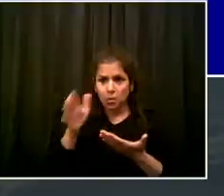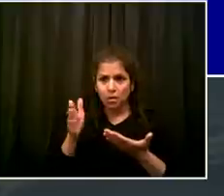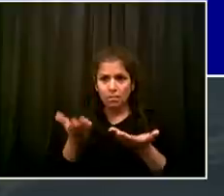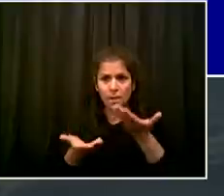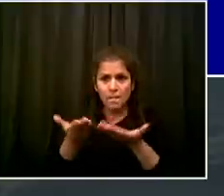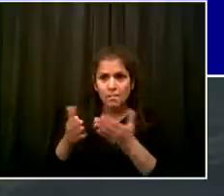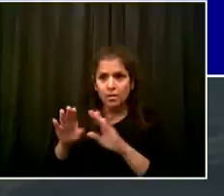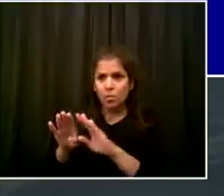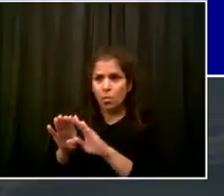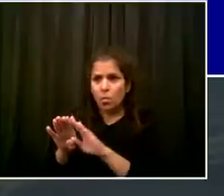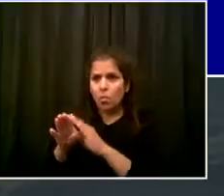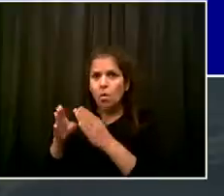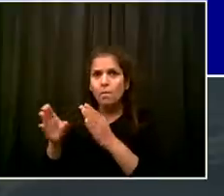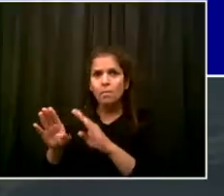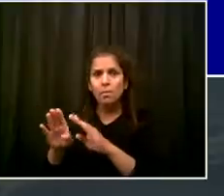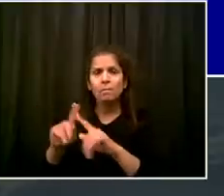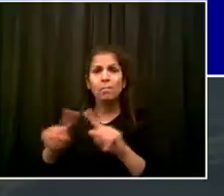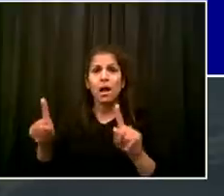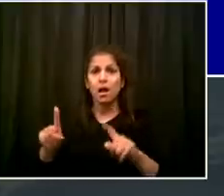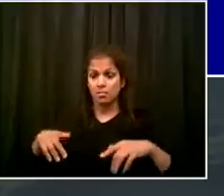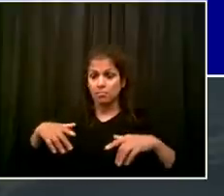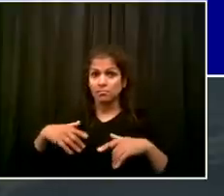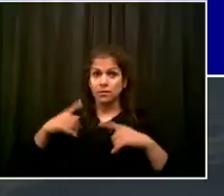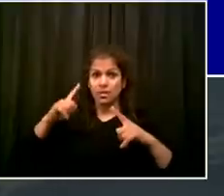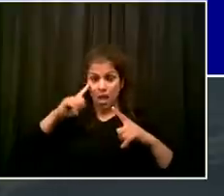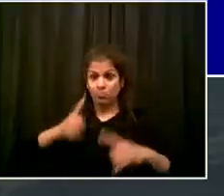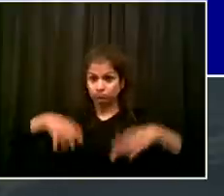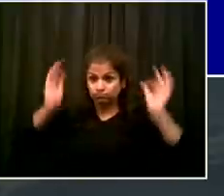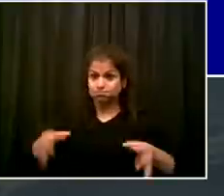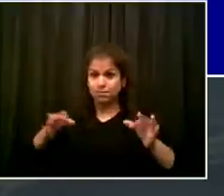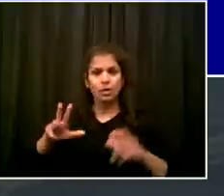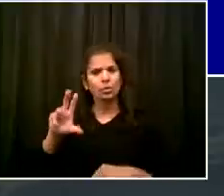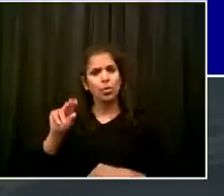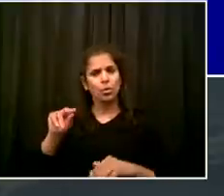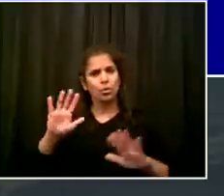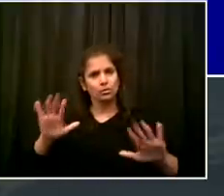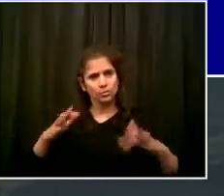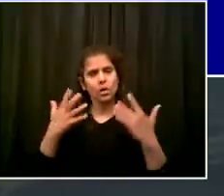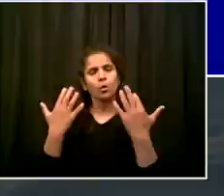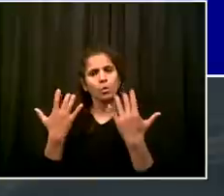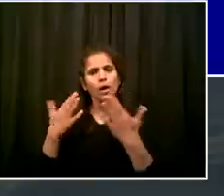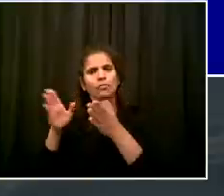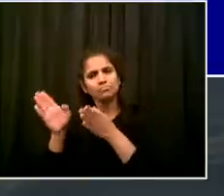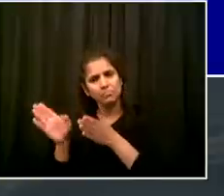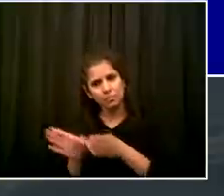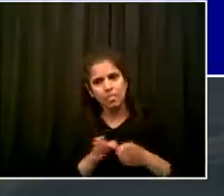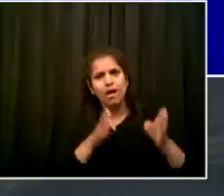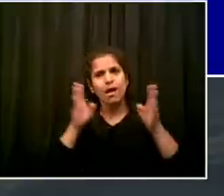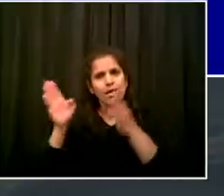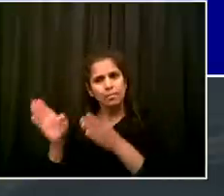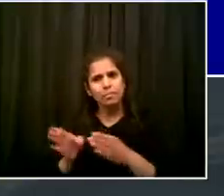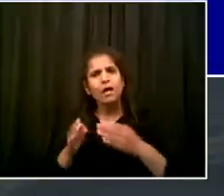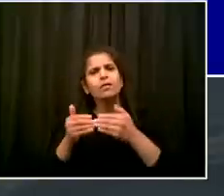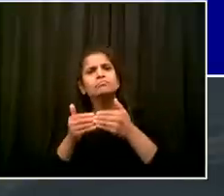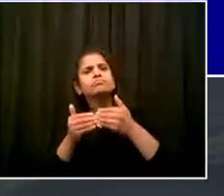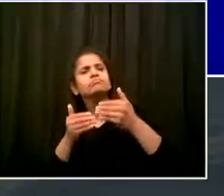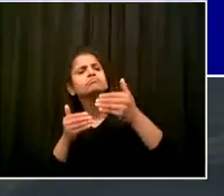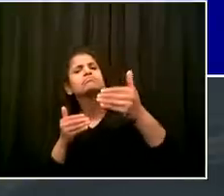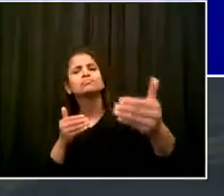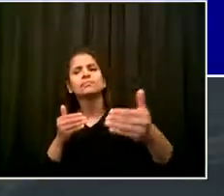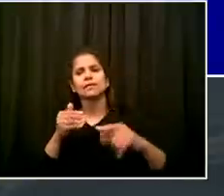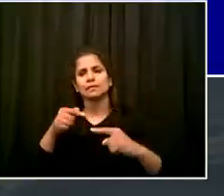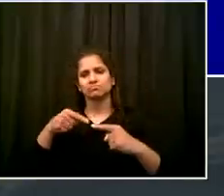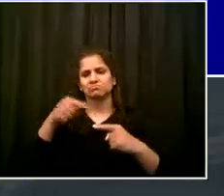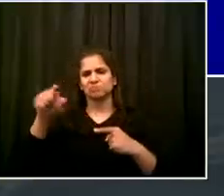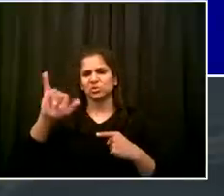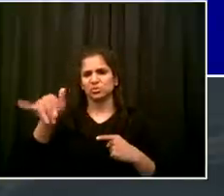then how to sustain a safe restart. And again, we're talking about small, smart steps. It will take a series of steps over time to get